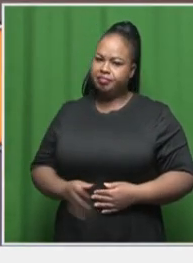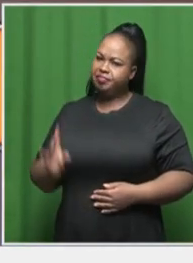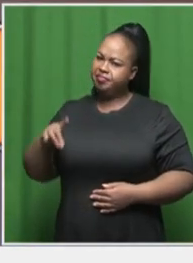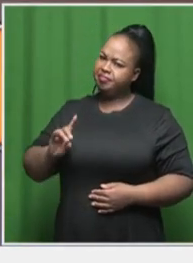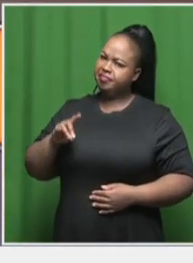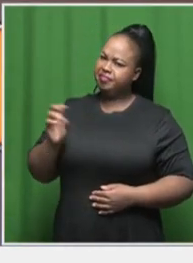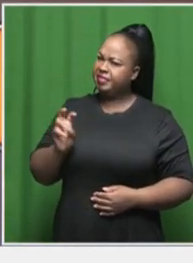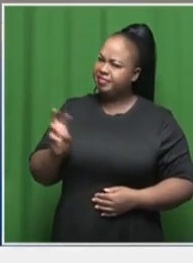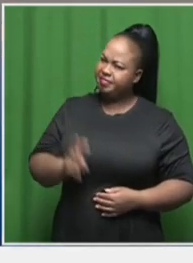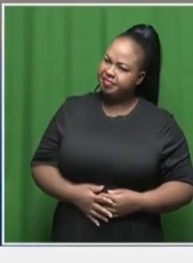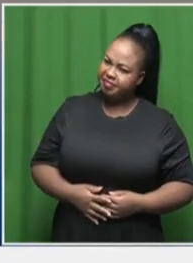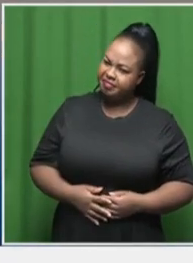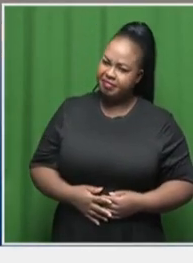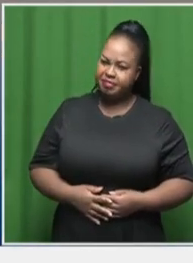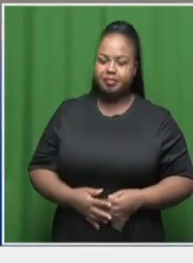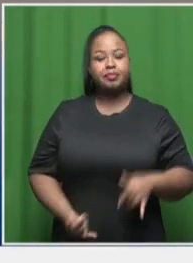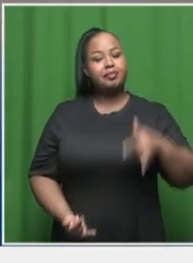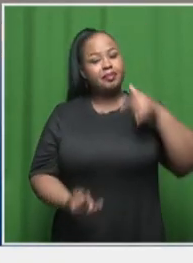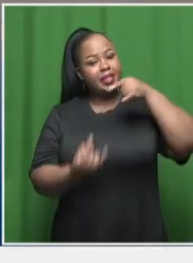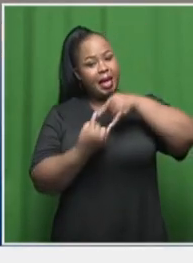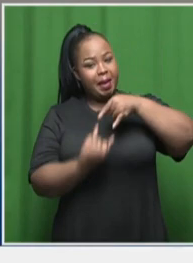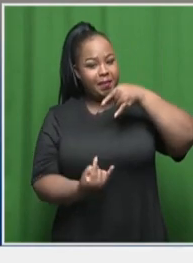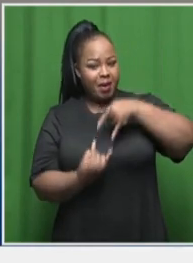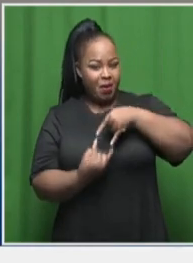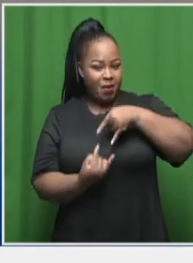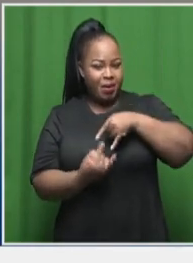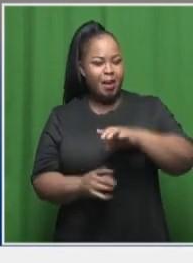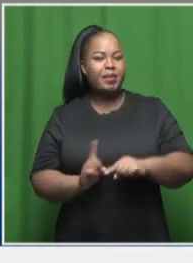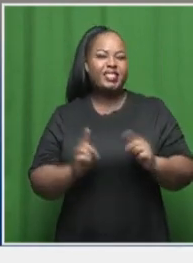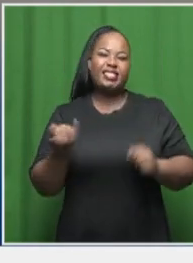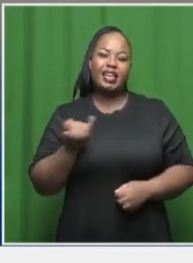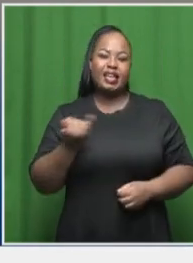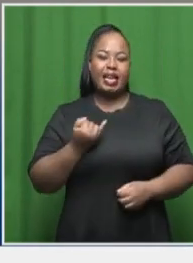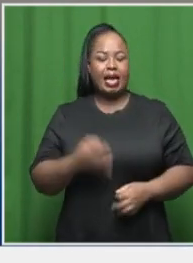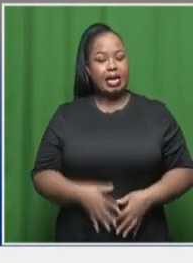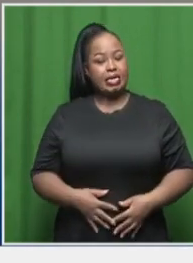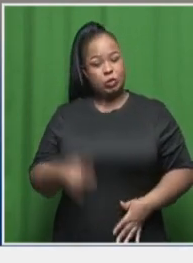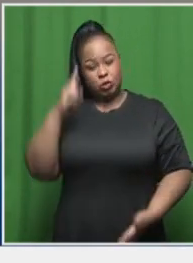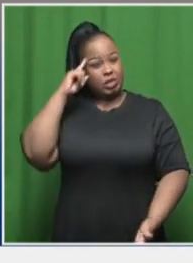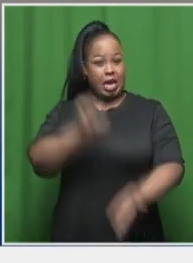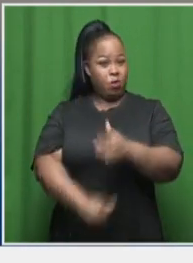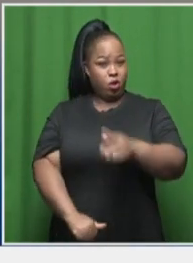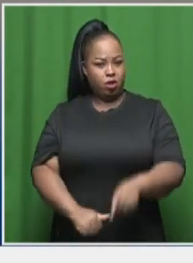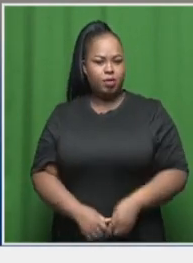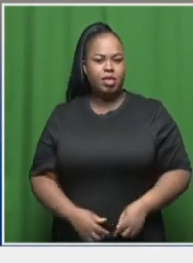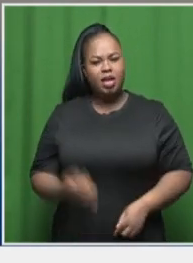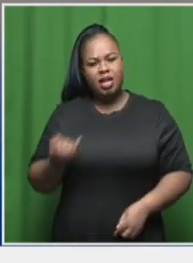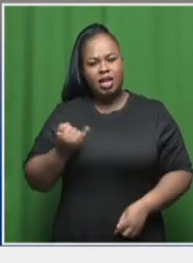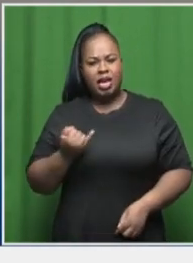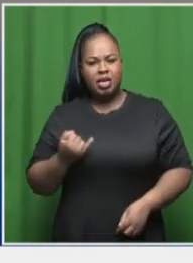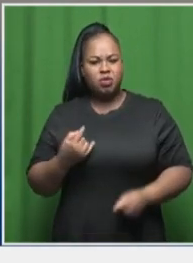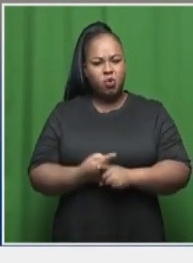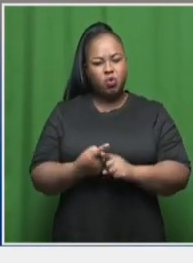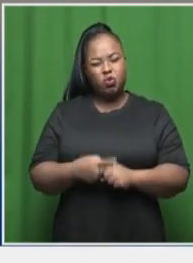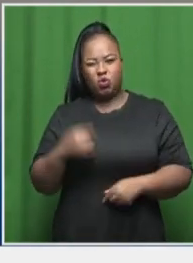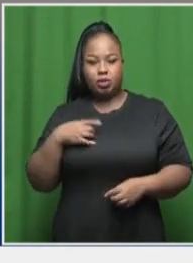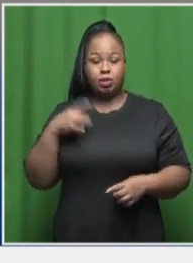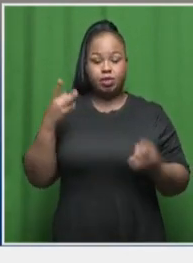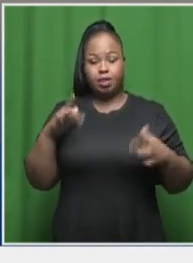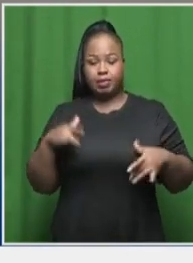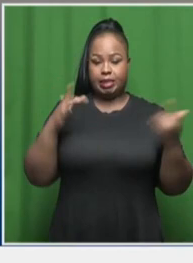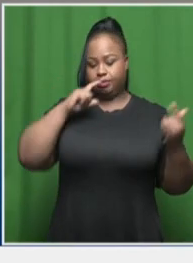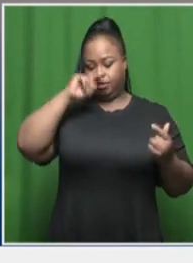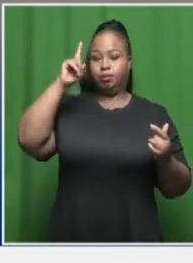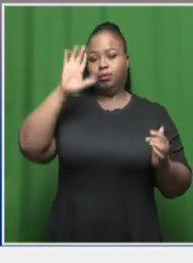is Gloria? Gloria is a hippo. Uh-huh. Okay, but she's like a feisty hippo. She's a bit like got her head in the clouds sometimes.